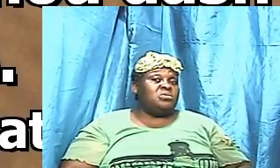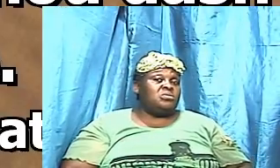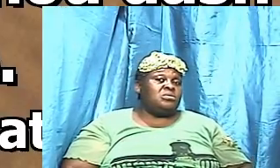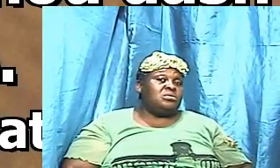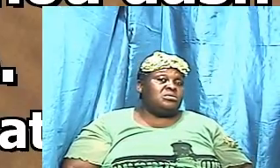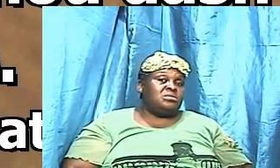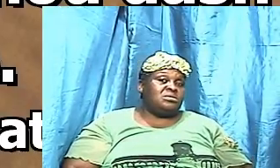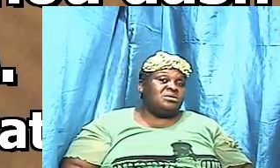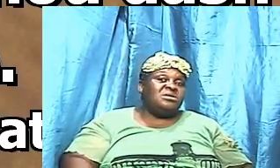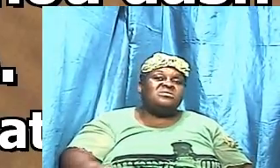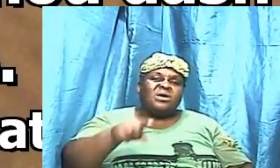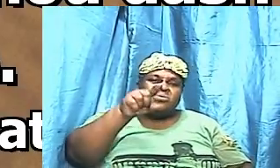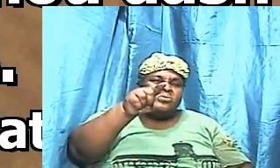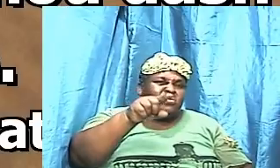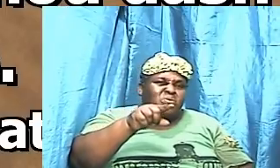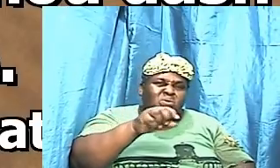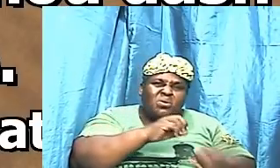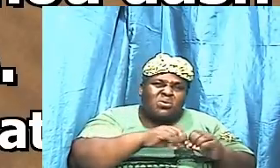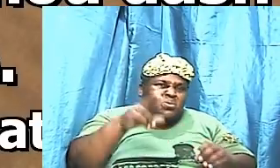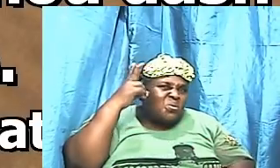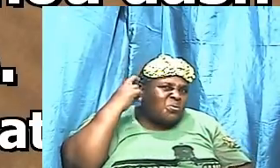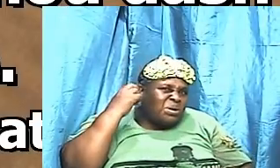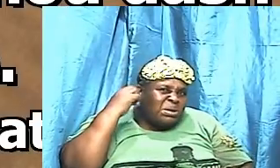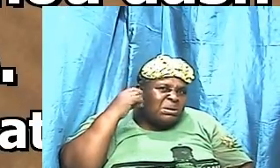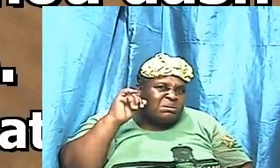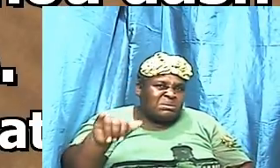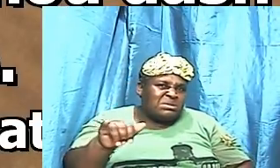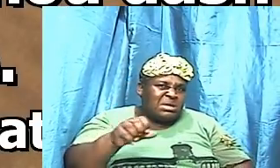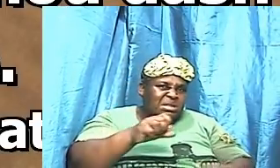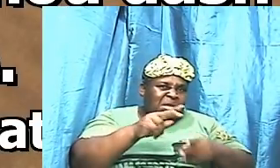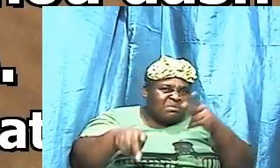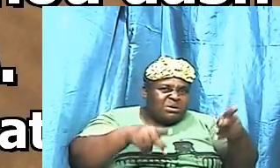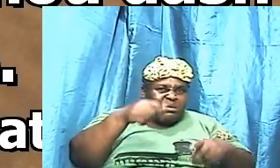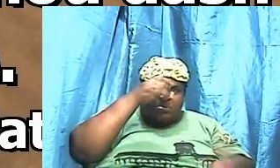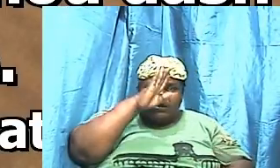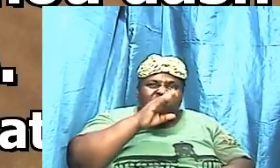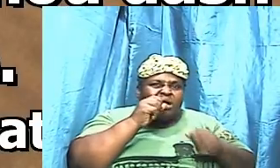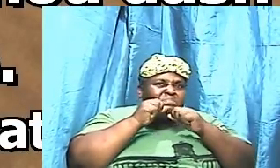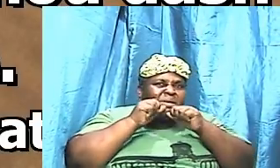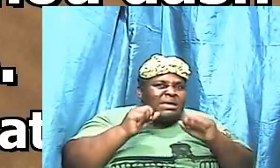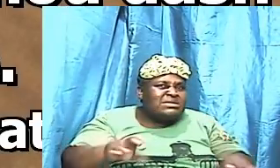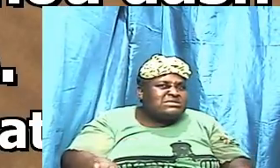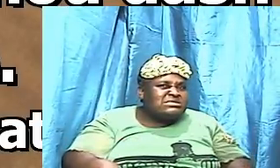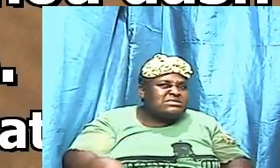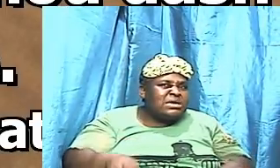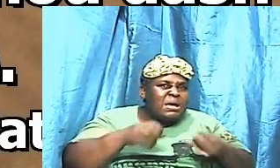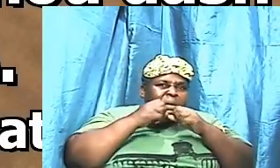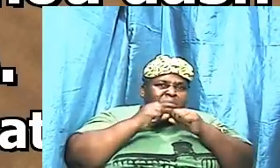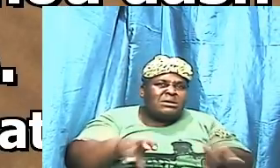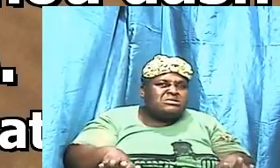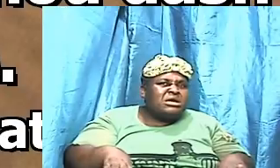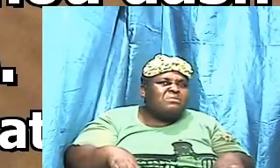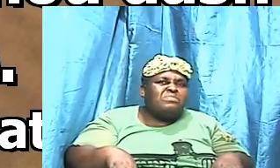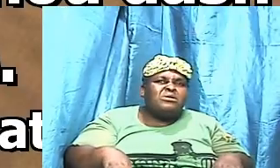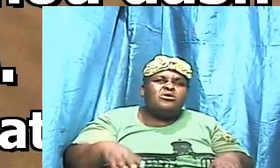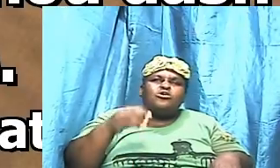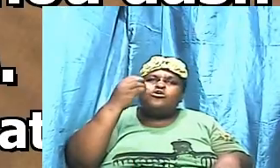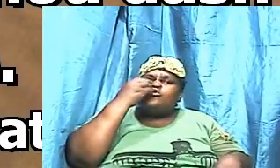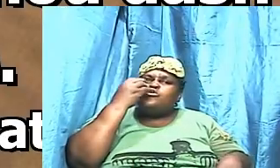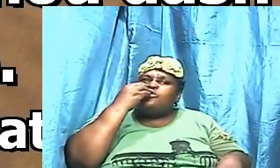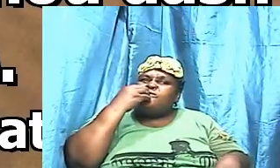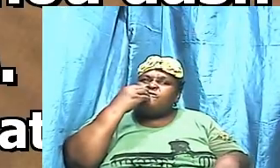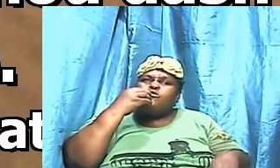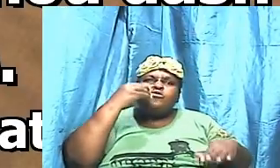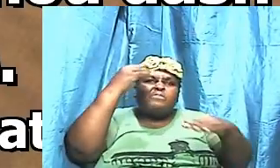that the saints of God are blessed blessed shall be thy cupboard blessed shall thou be in the